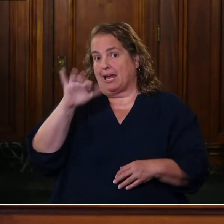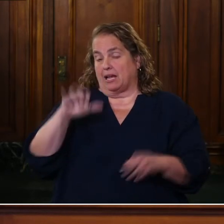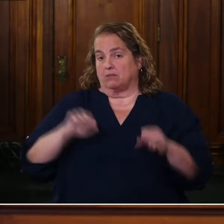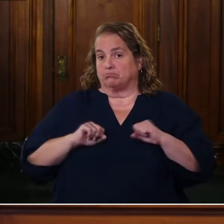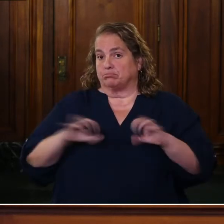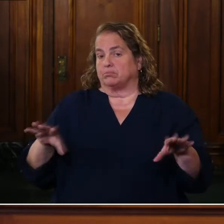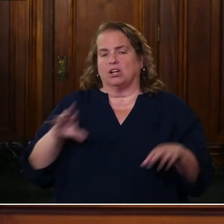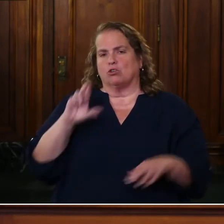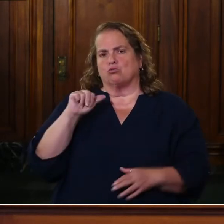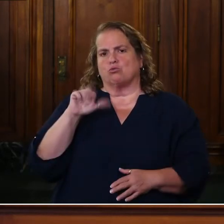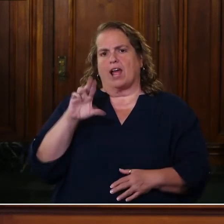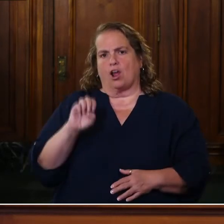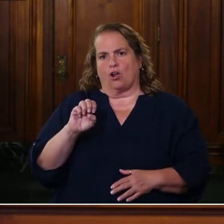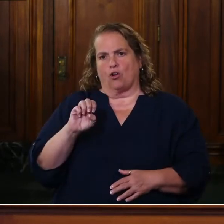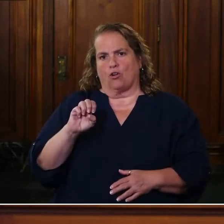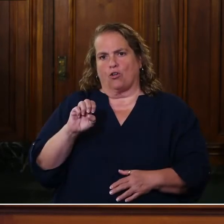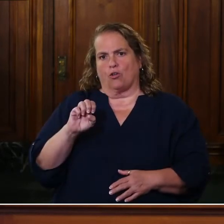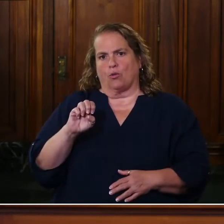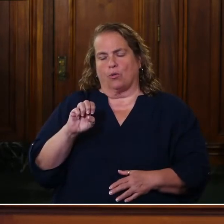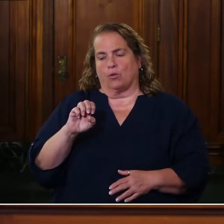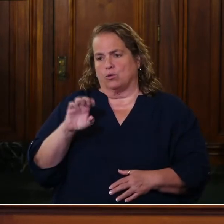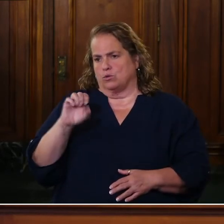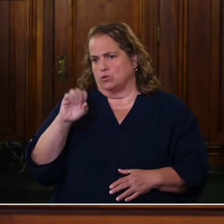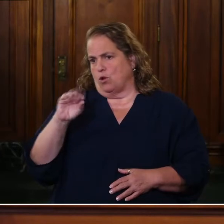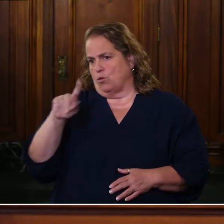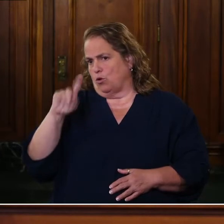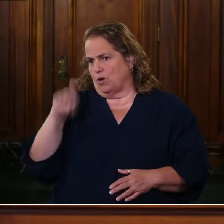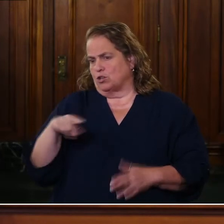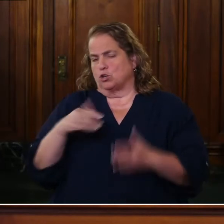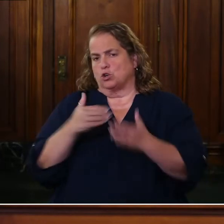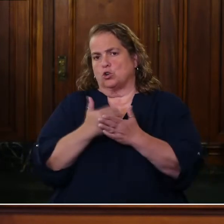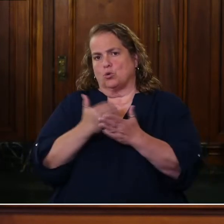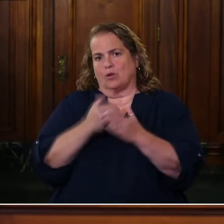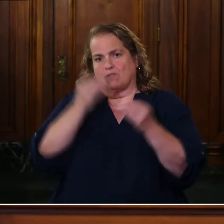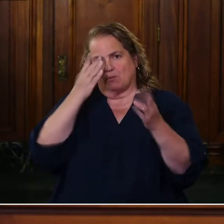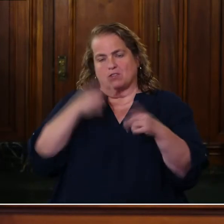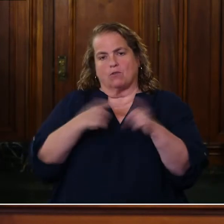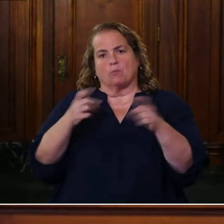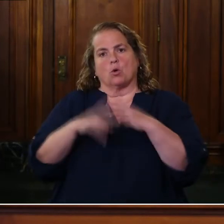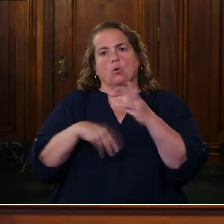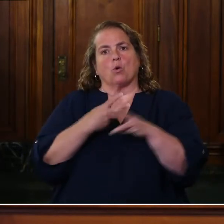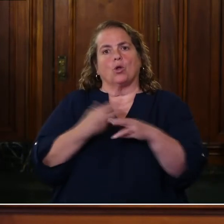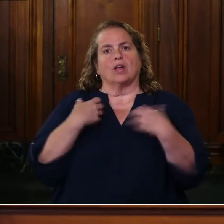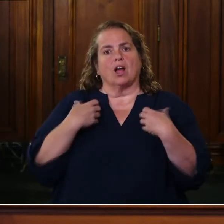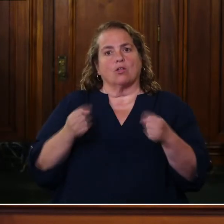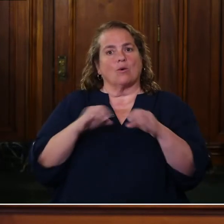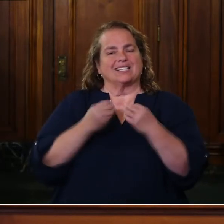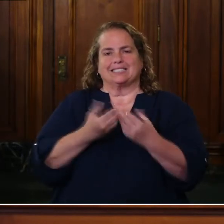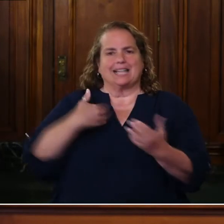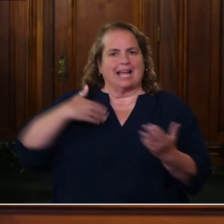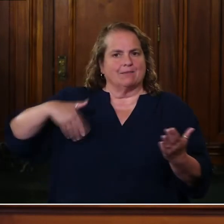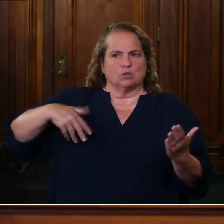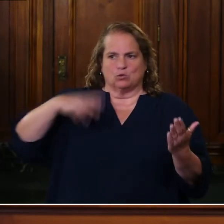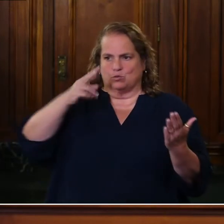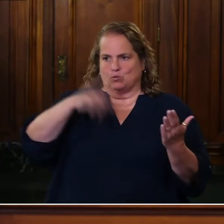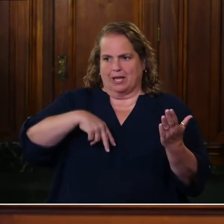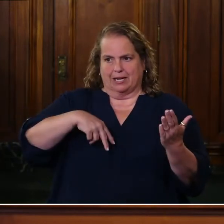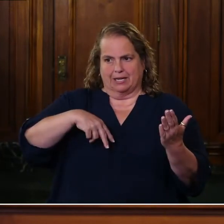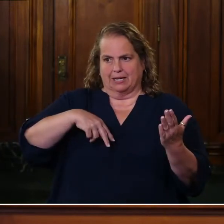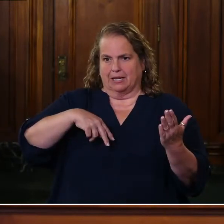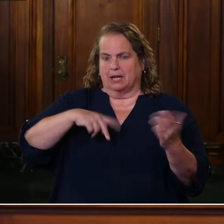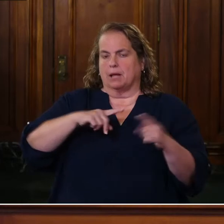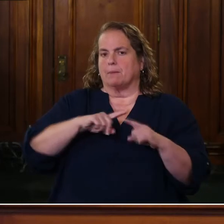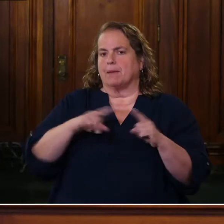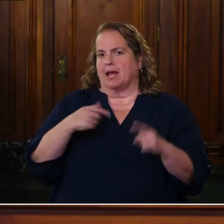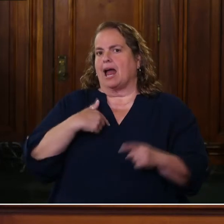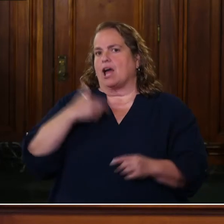guidance? Al, the question is about new, new information from the World Health Organization. I haven't read it yet. Um, but, uh,